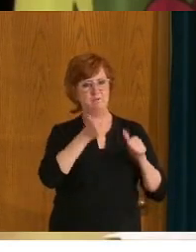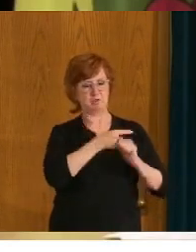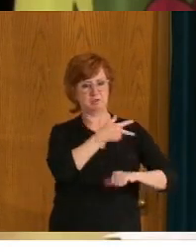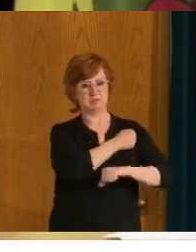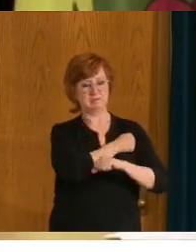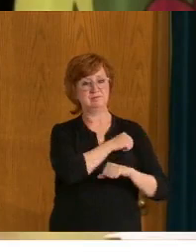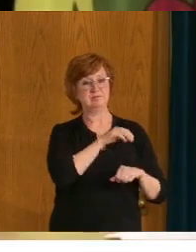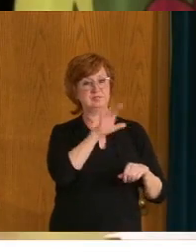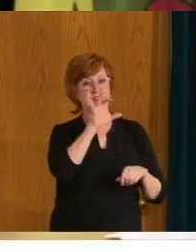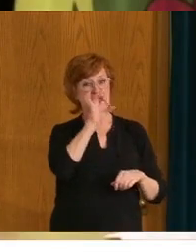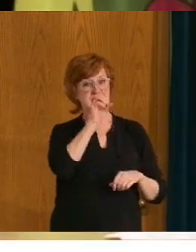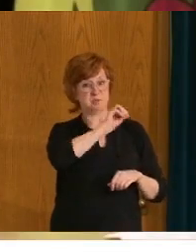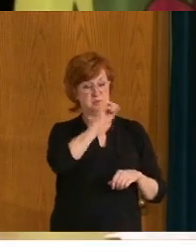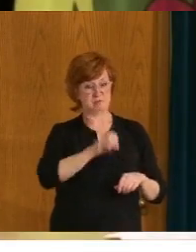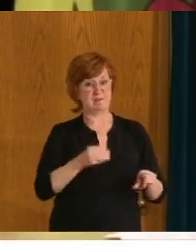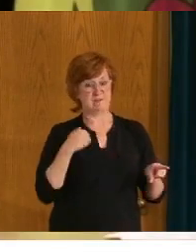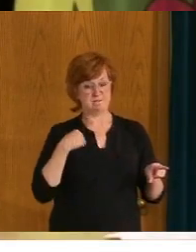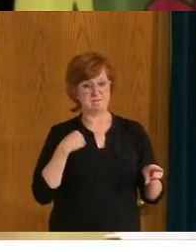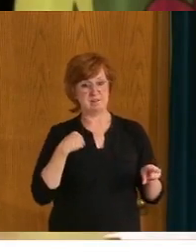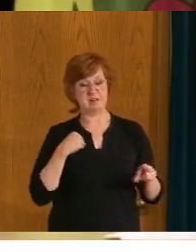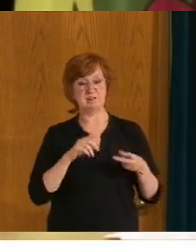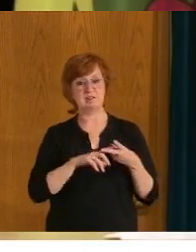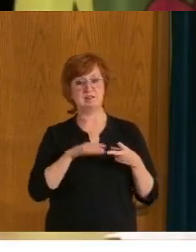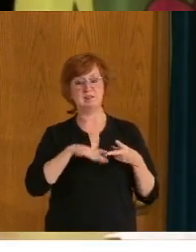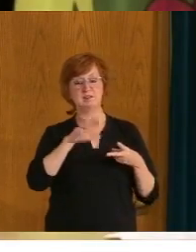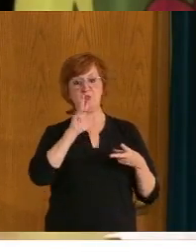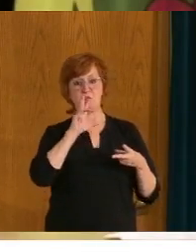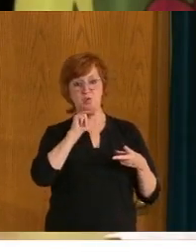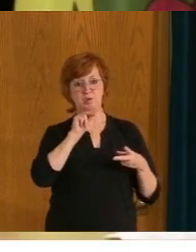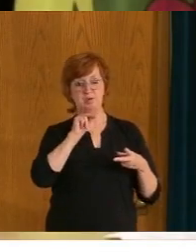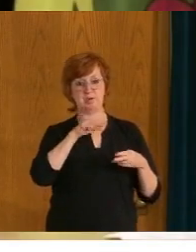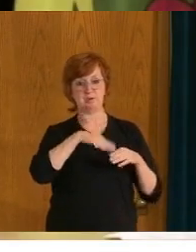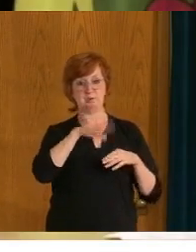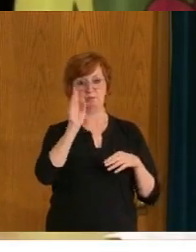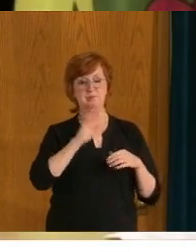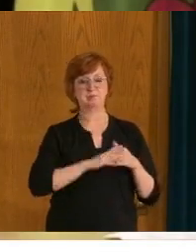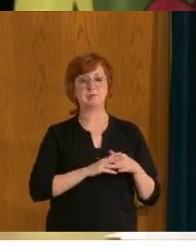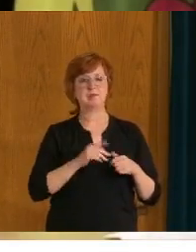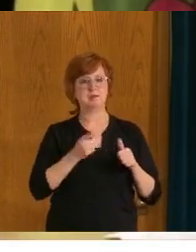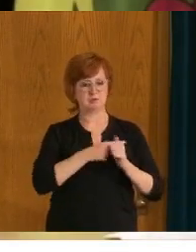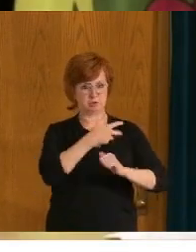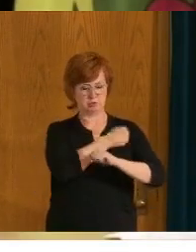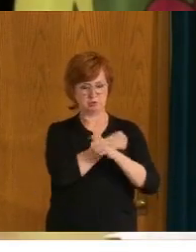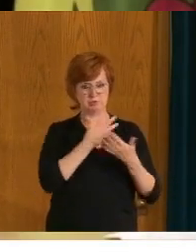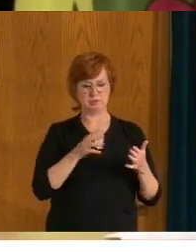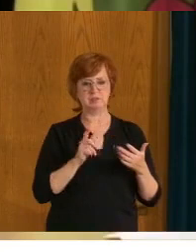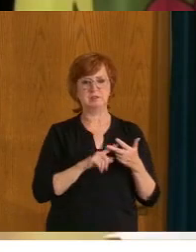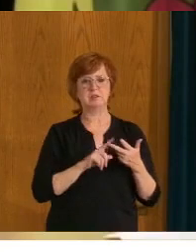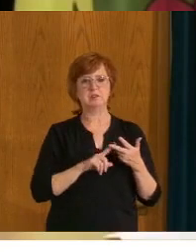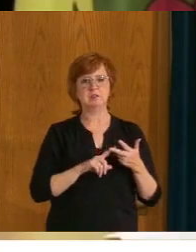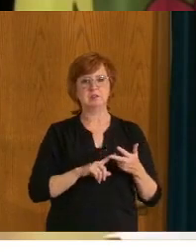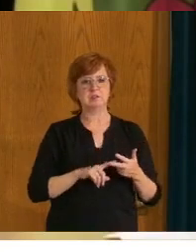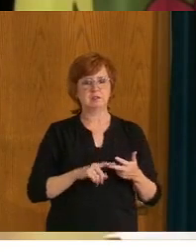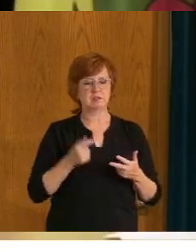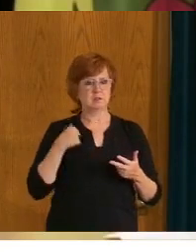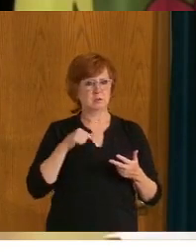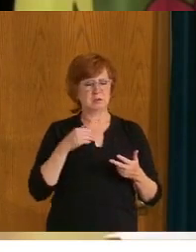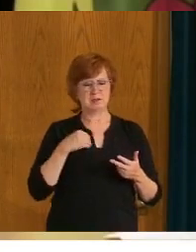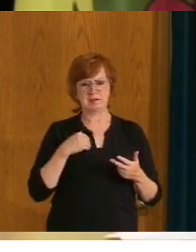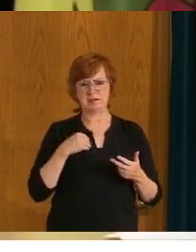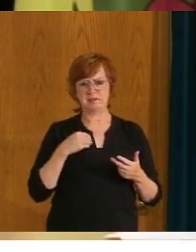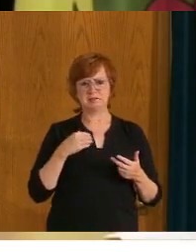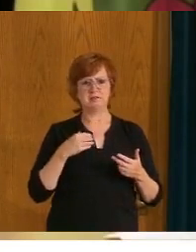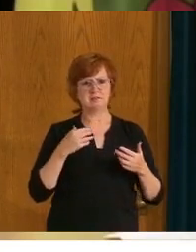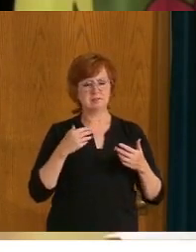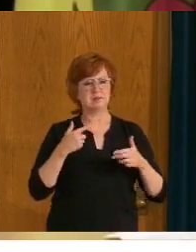category that have now received their first dose, 18%, which we achieved, uh, just, late last week. Uh, we're, we're already at 71%